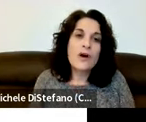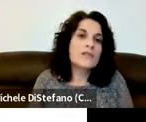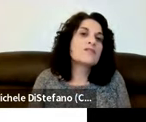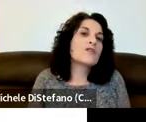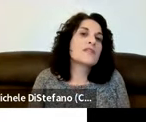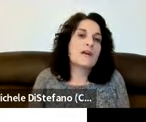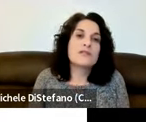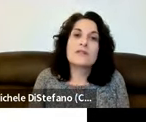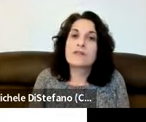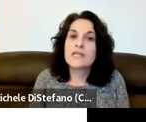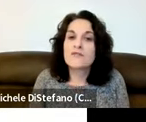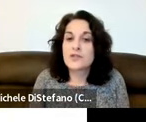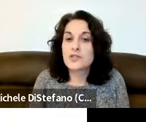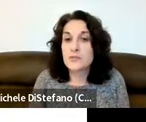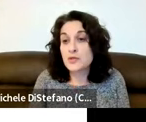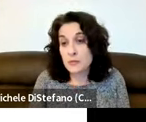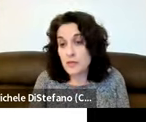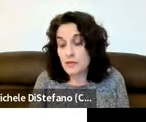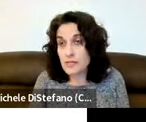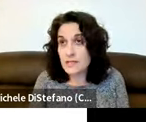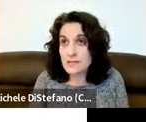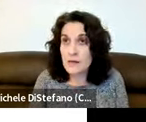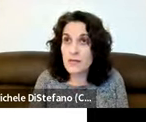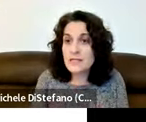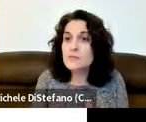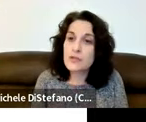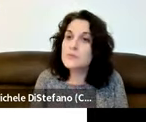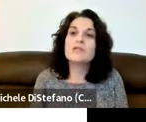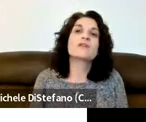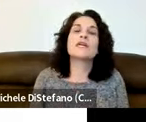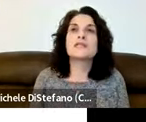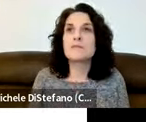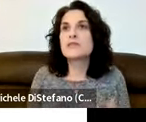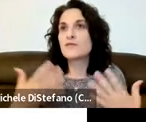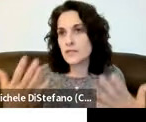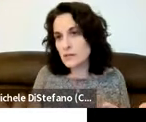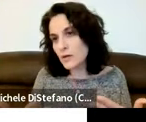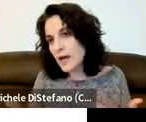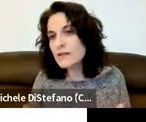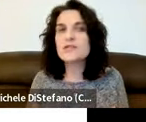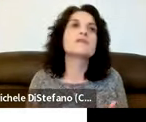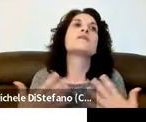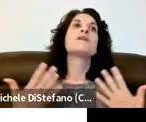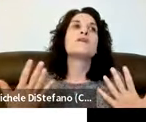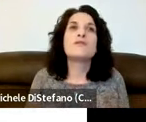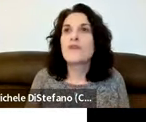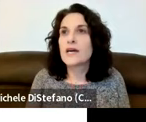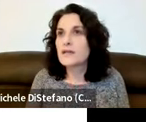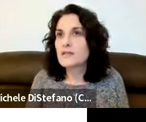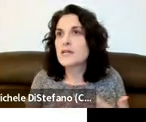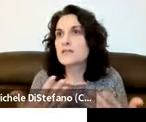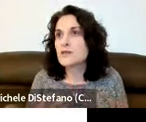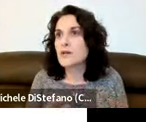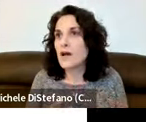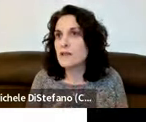so the cost of over-the-counter hearing aids versus prescription hearing aids now when i say prescription hearing aids that means you've seen an audiologist you've